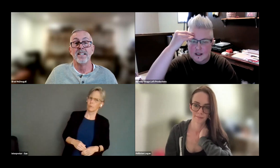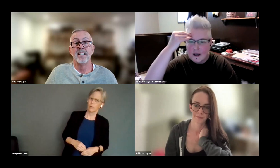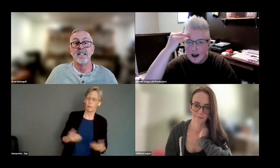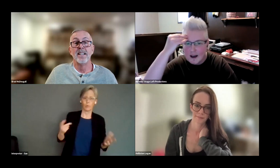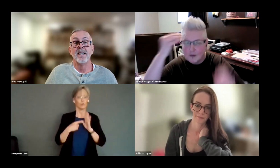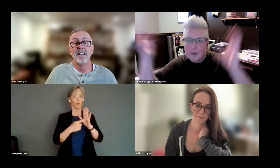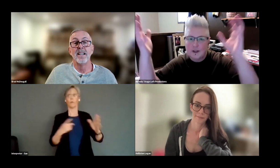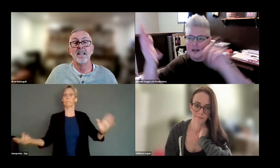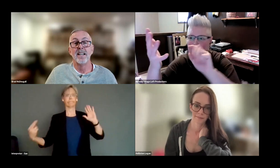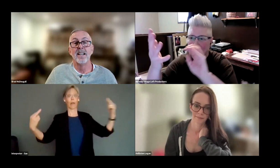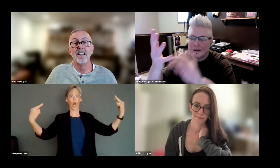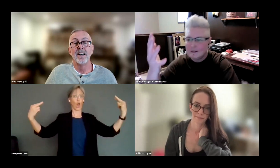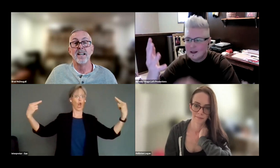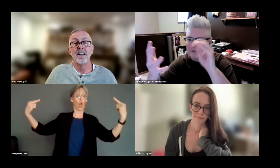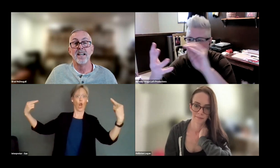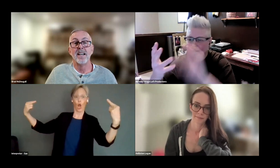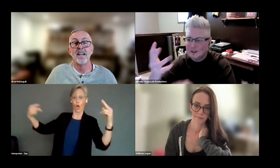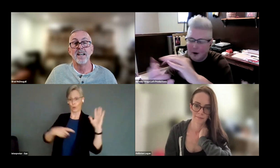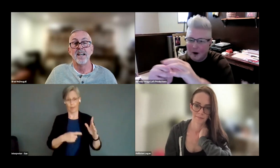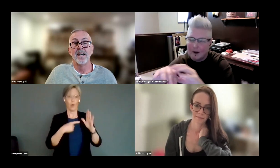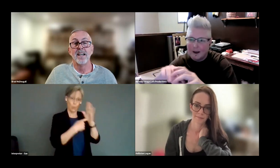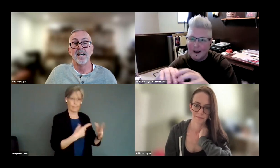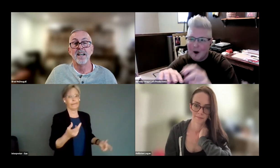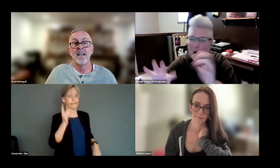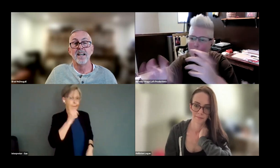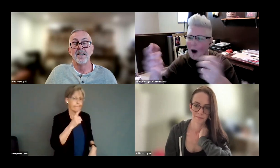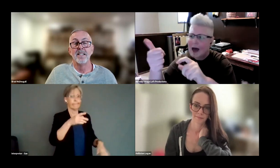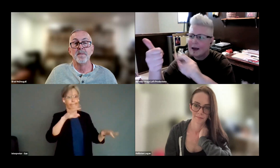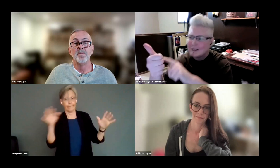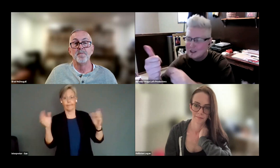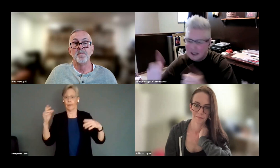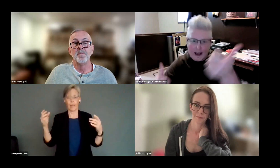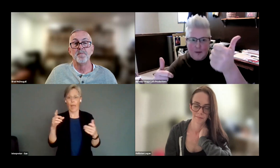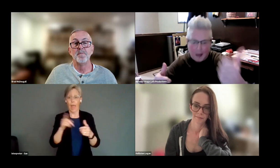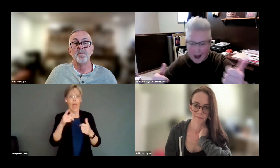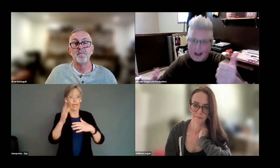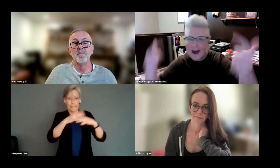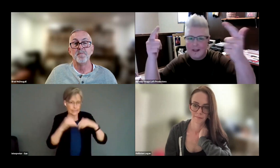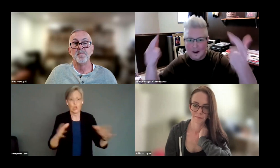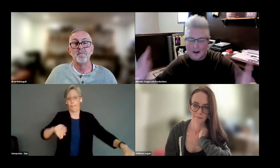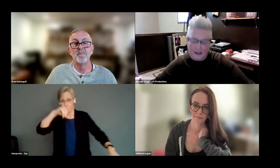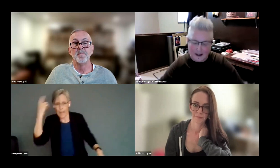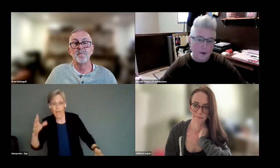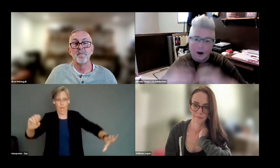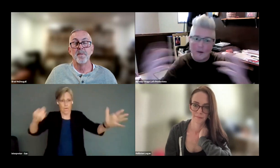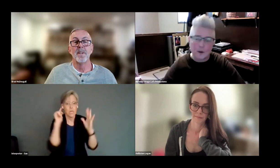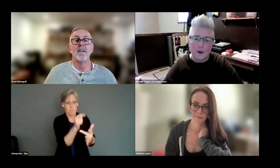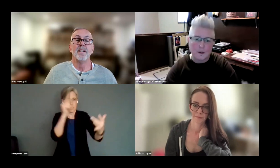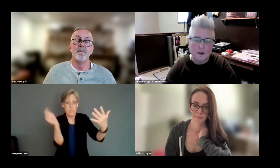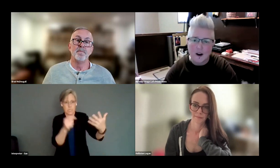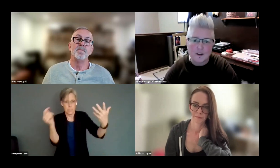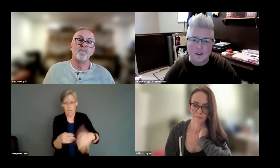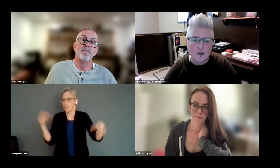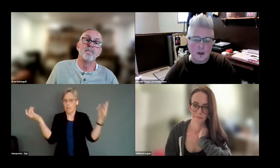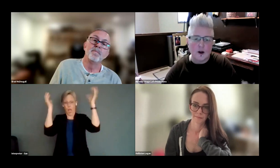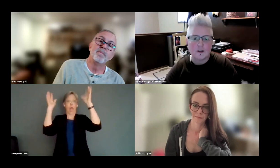I have to represent. Yes, this is all, and oh, and indigenous and black. And yeah, we're all imploding,